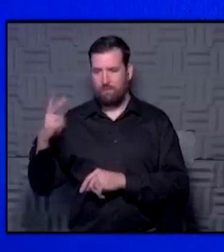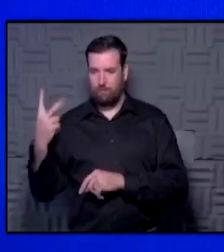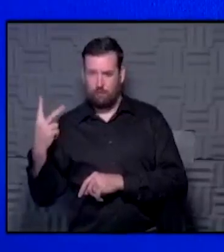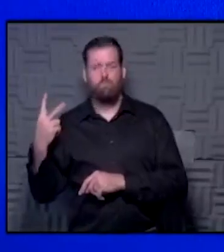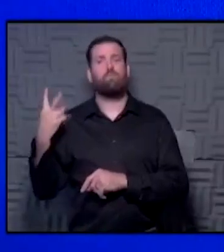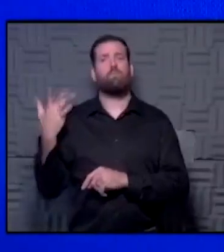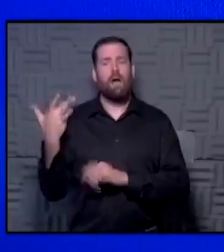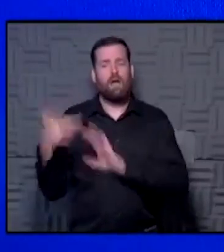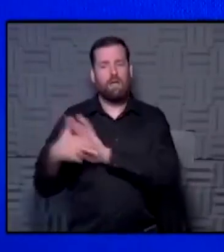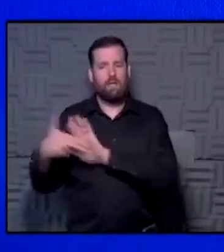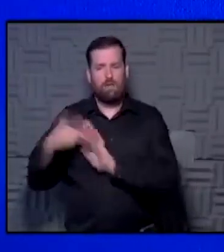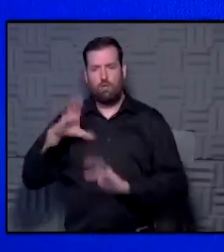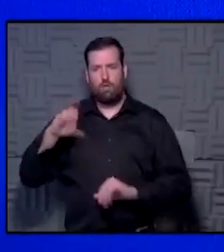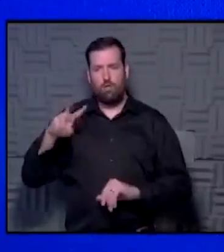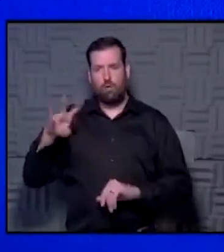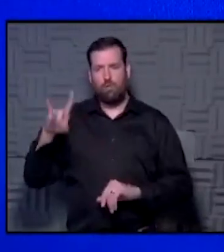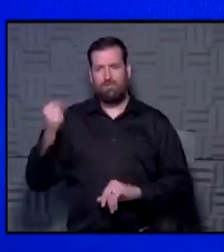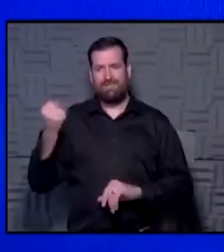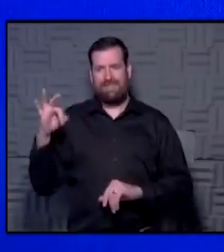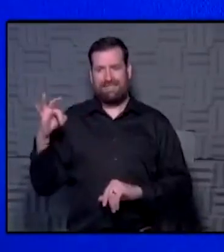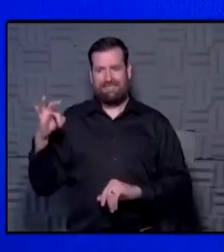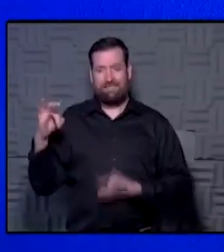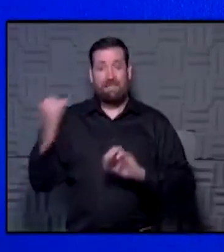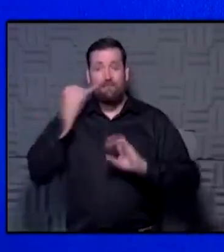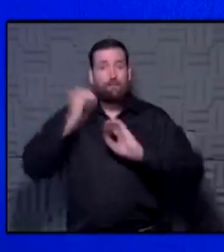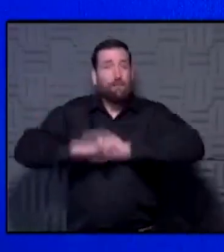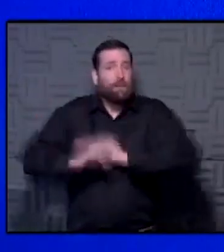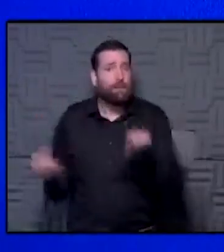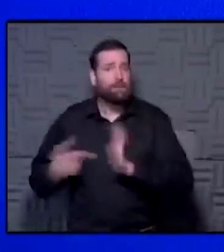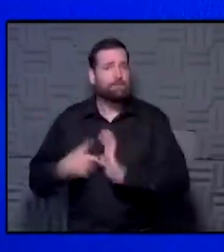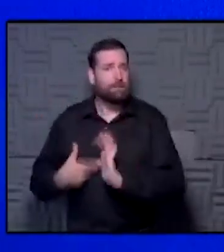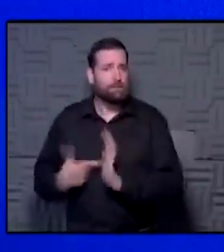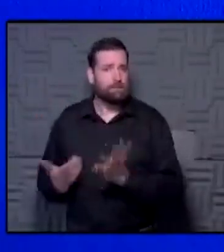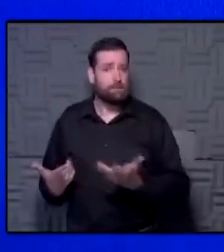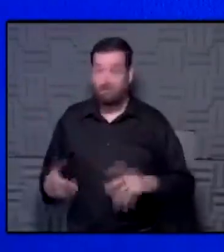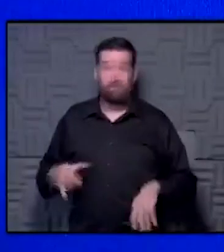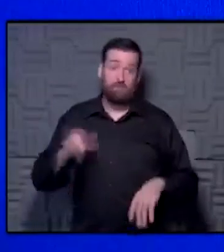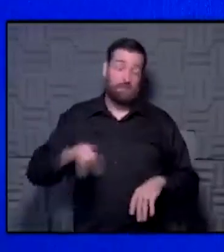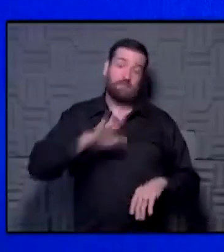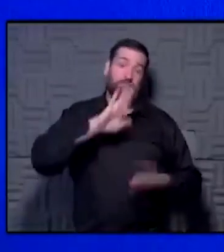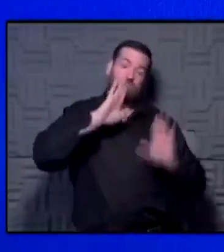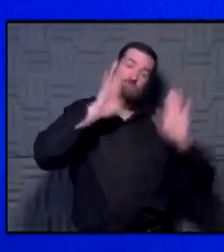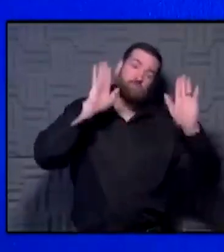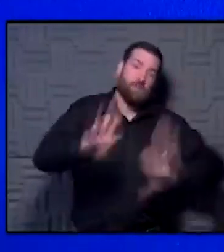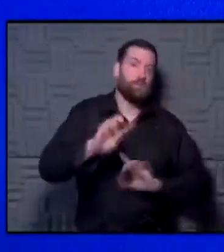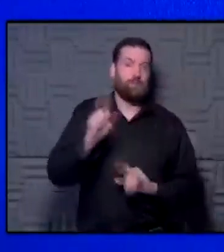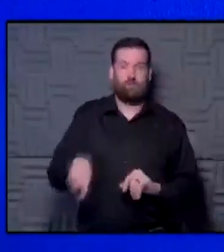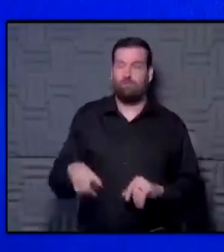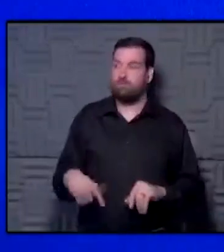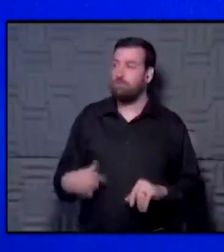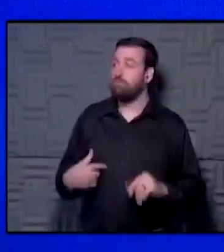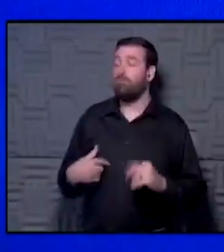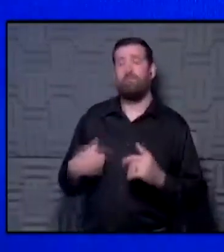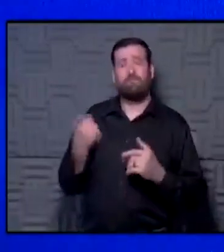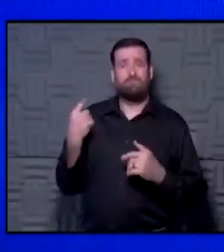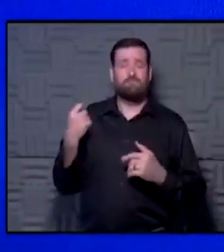COVID-19 even if you have no symptoms? That's a great question. question. Actually, that's one of those shifts. We fly the plane as we build it. Yeah. And I think